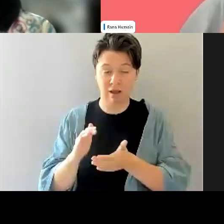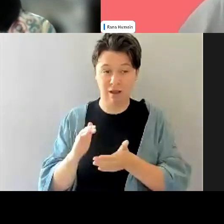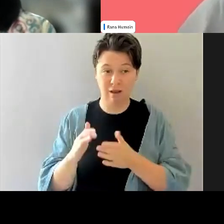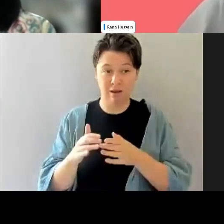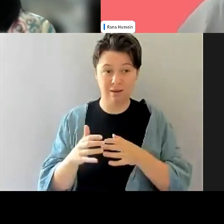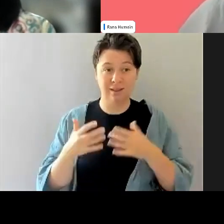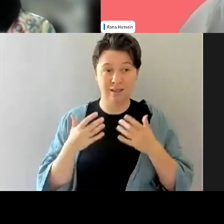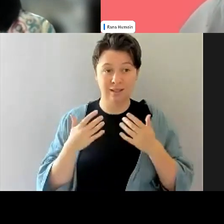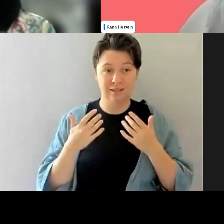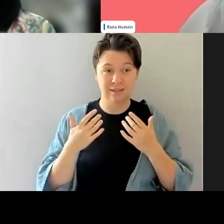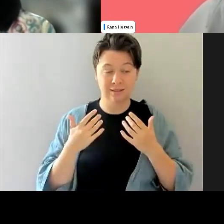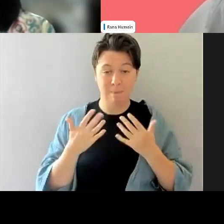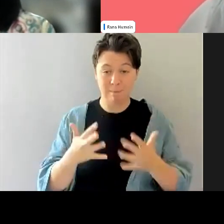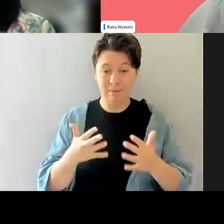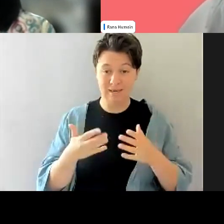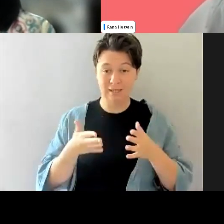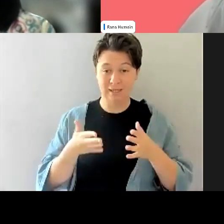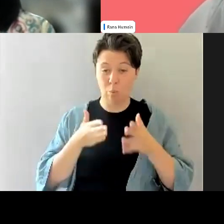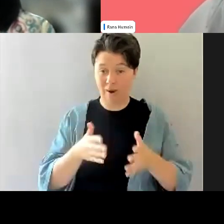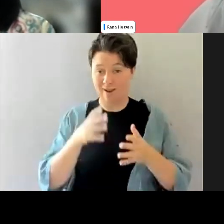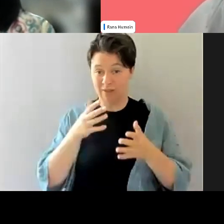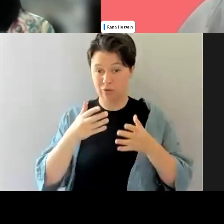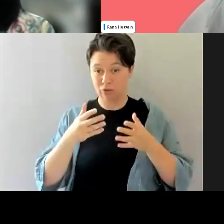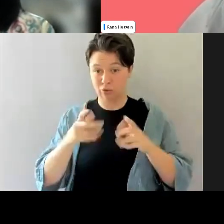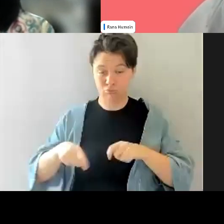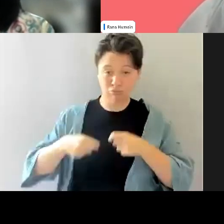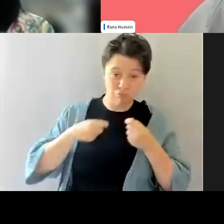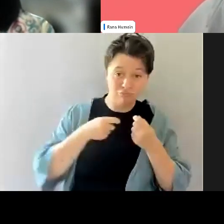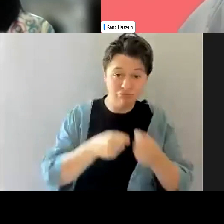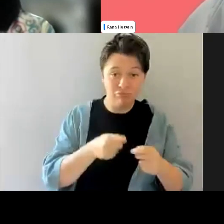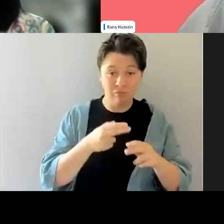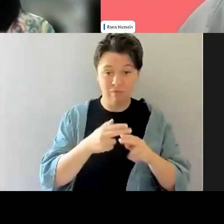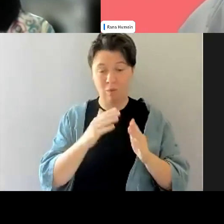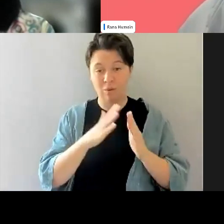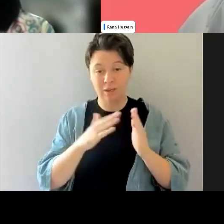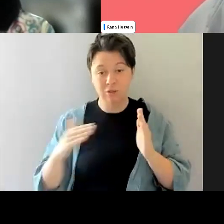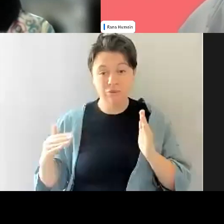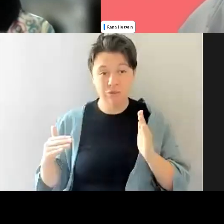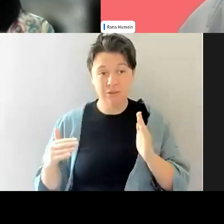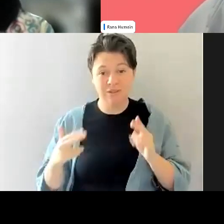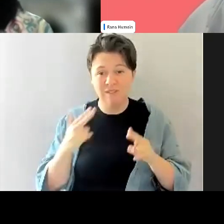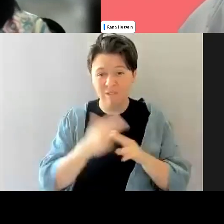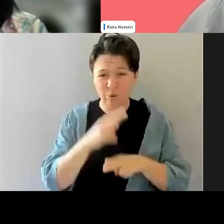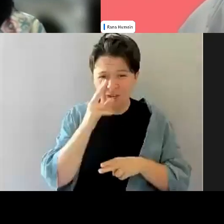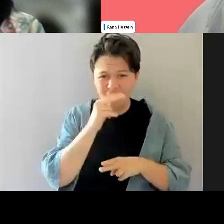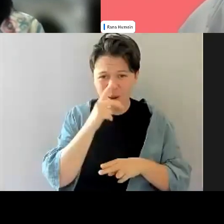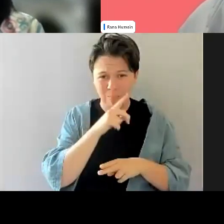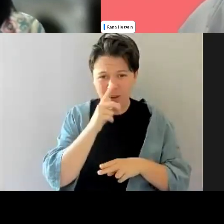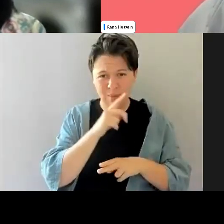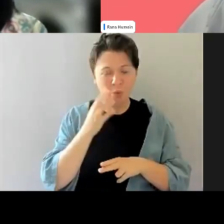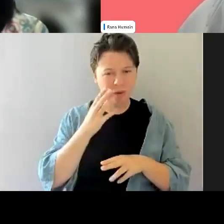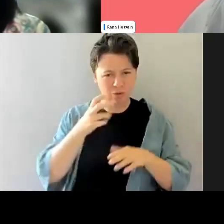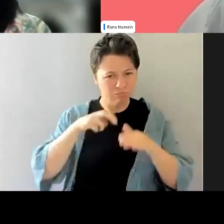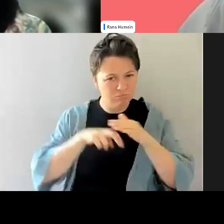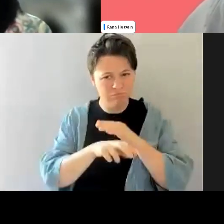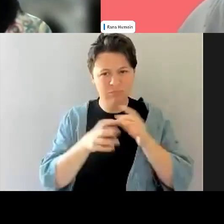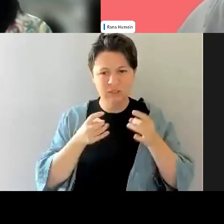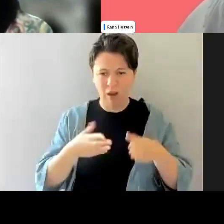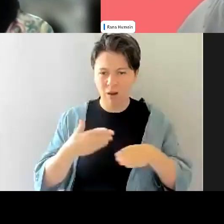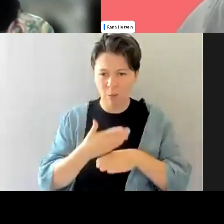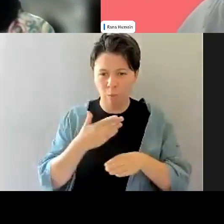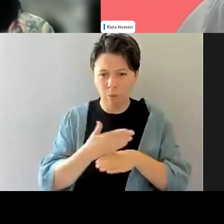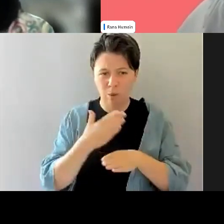many ways to contribute whatever age you are. I think, especially with young people, I'd highly encourage them as they enter into the industry to be,